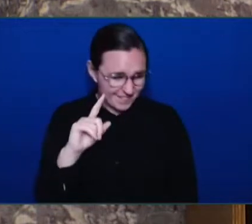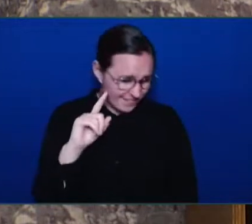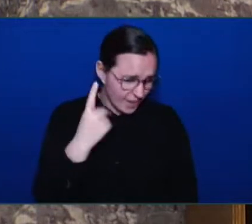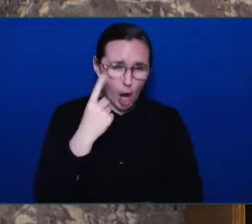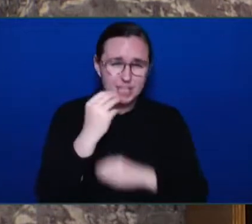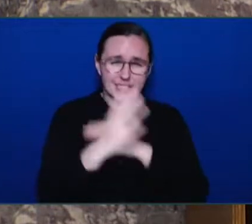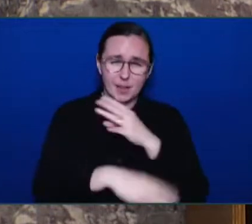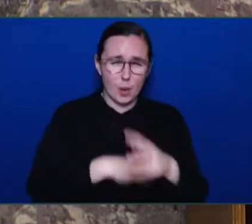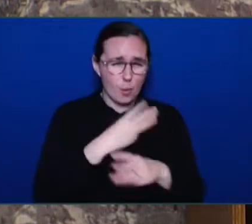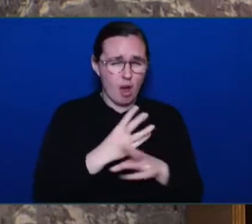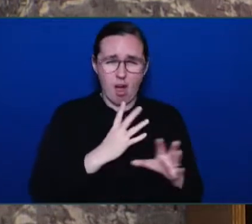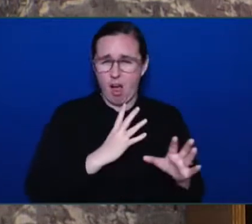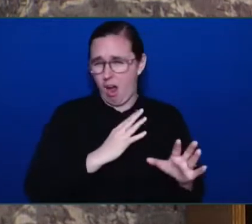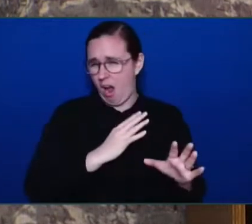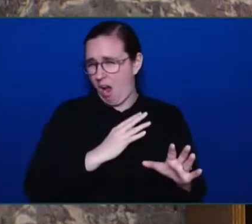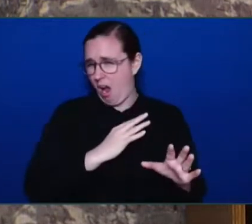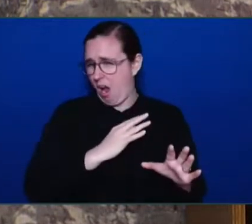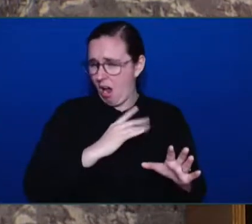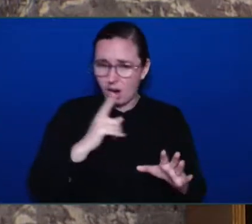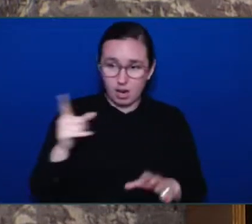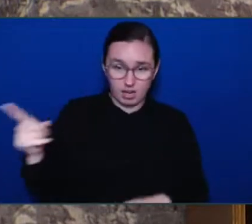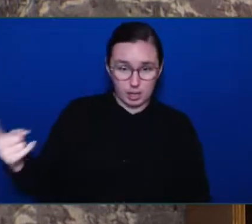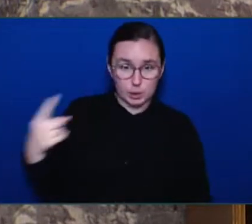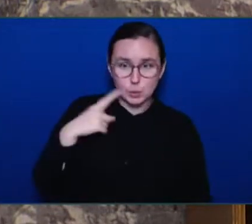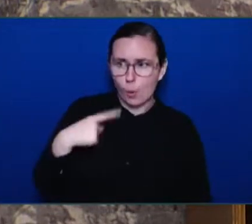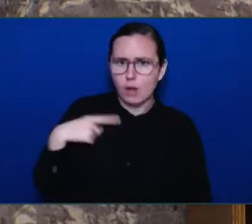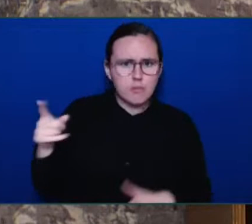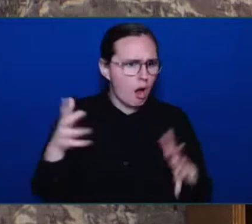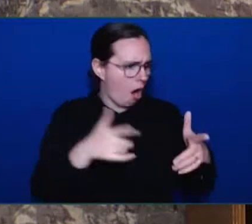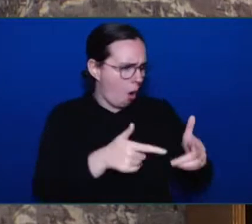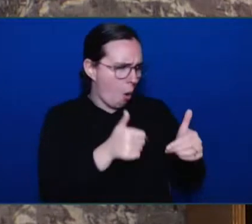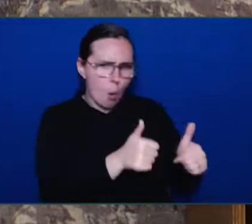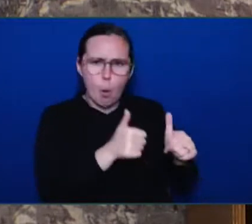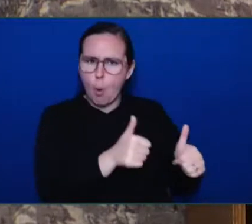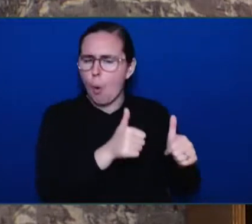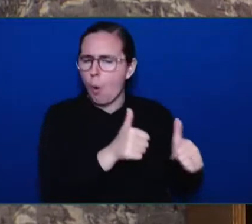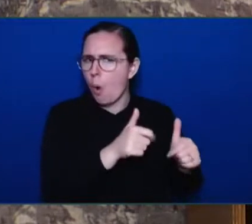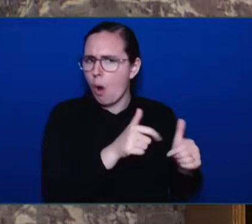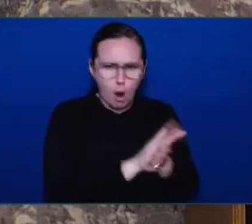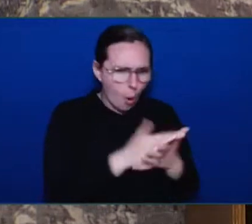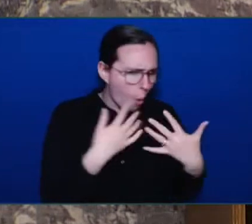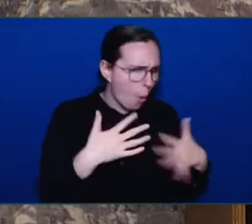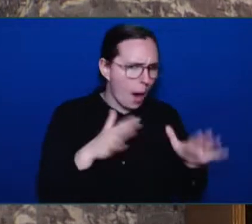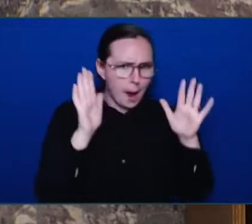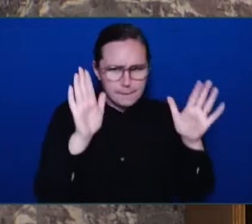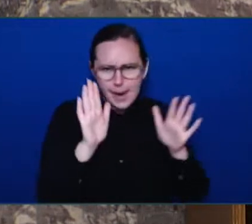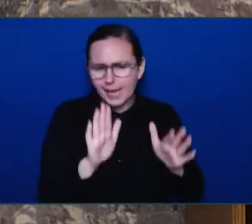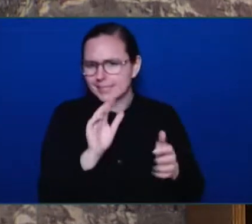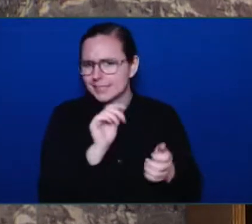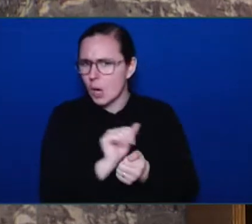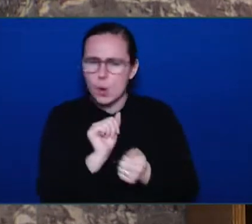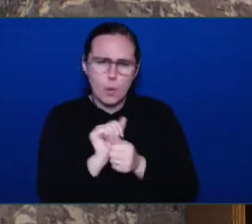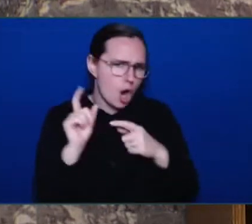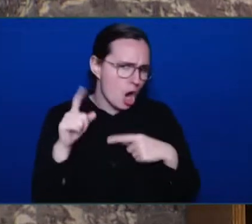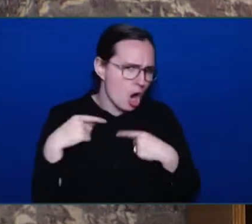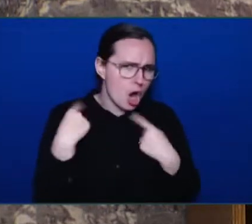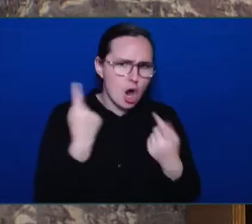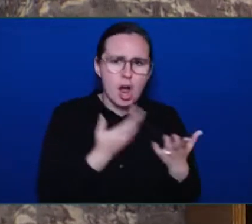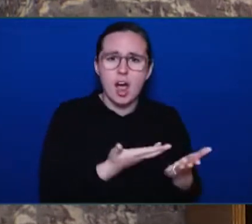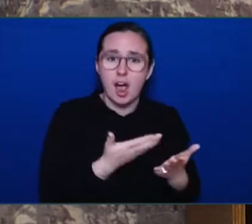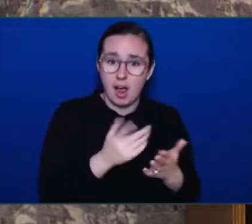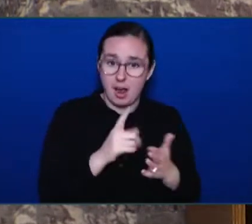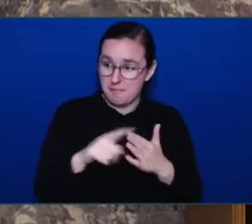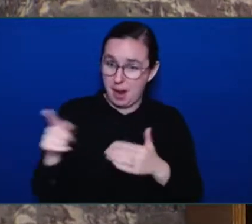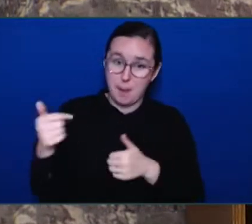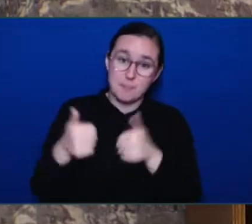yet the anti-Olympics premier didn't even give them an opportunity to be at the table and has